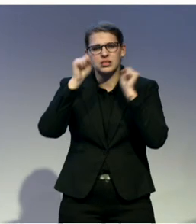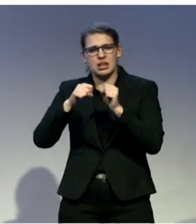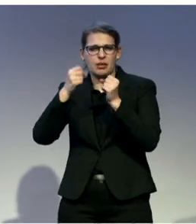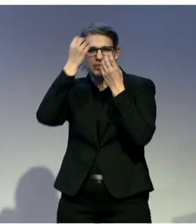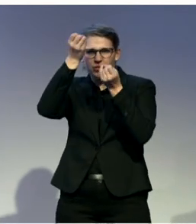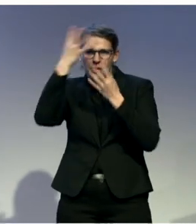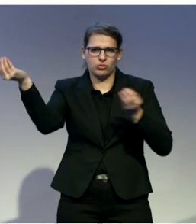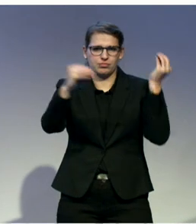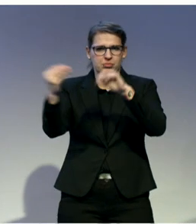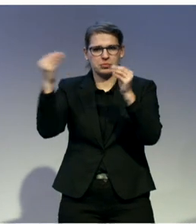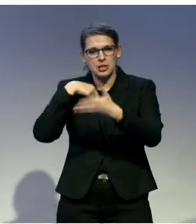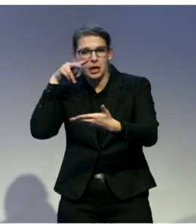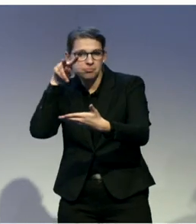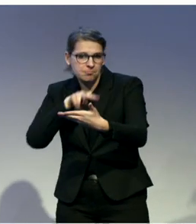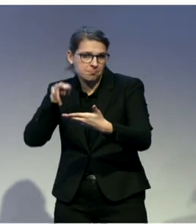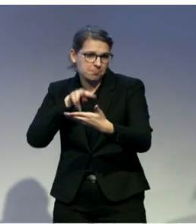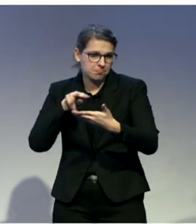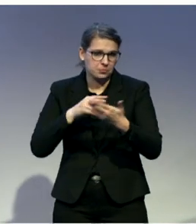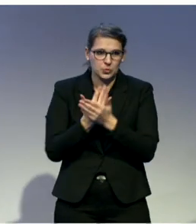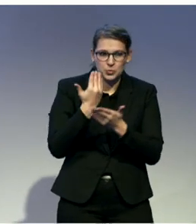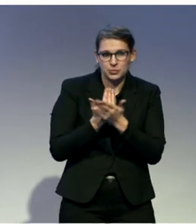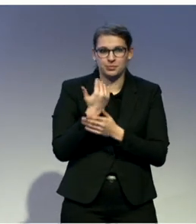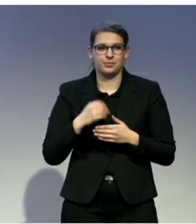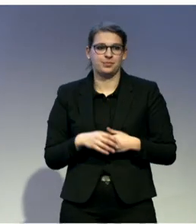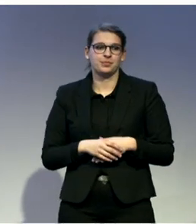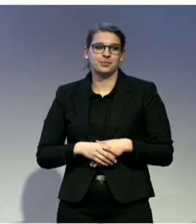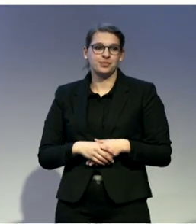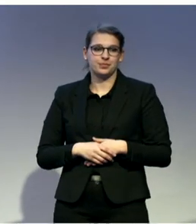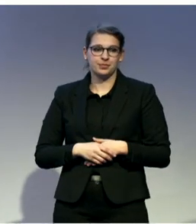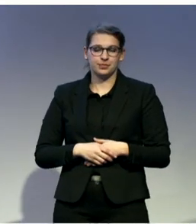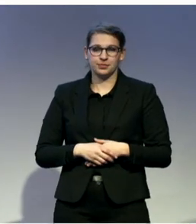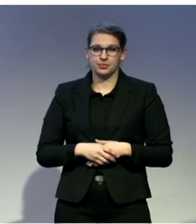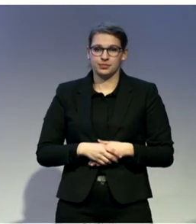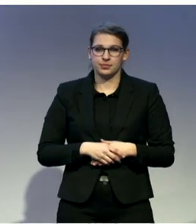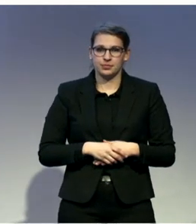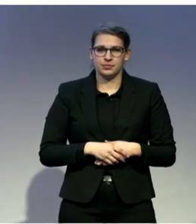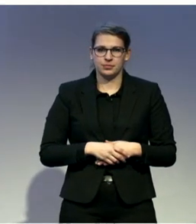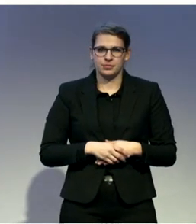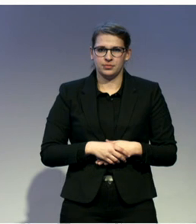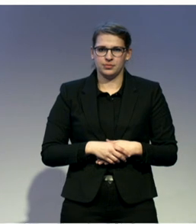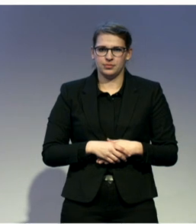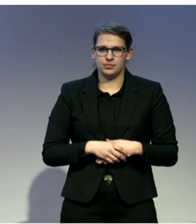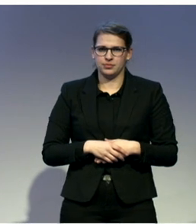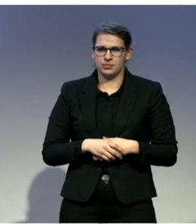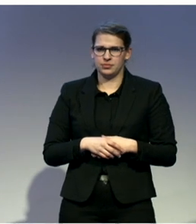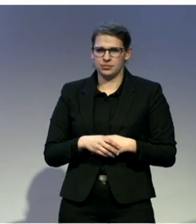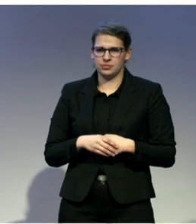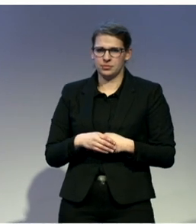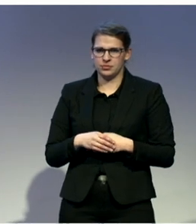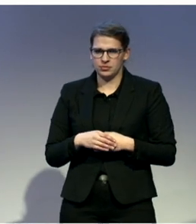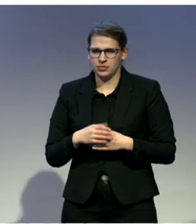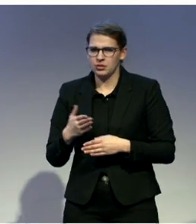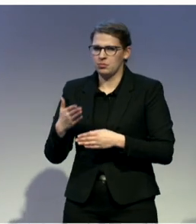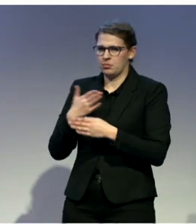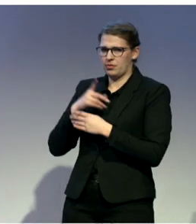Let's continue. There we go. So what we aim to do is exactly, I think, what Michele and them are working at in Israel is creating an all